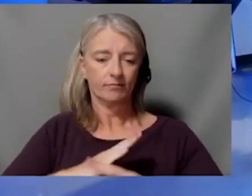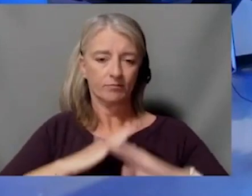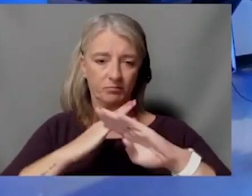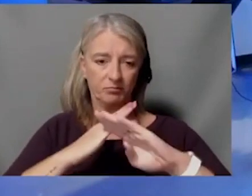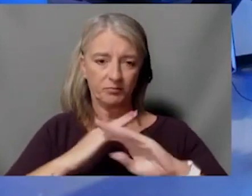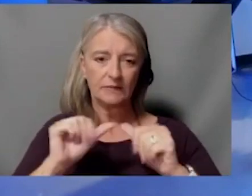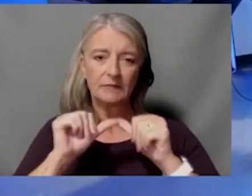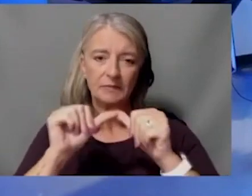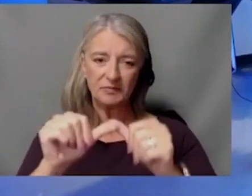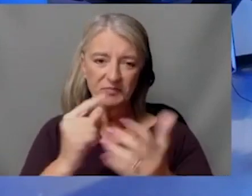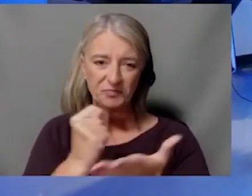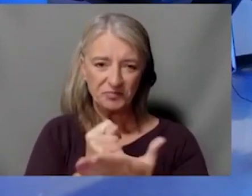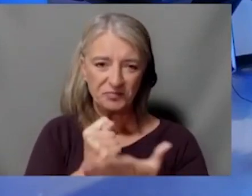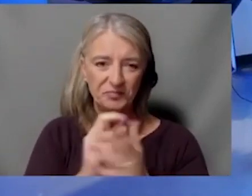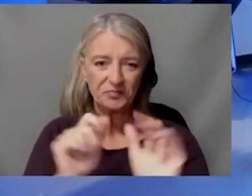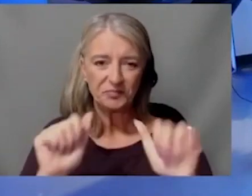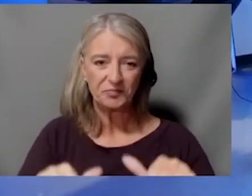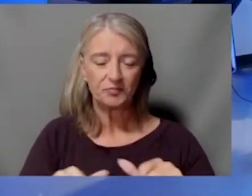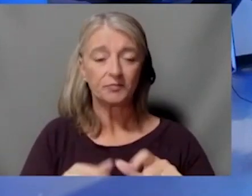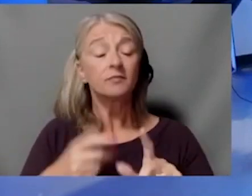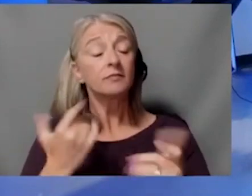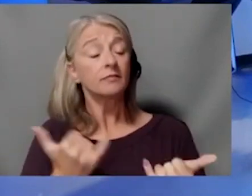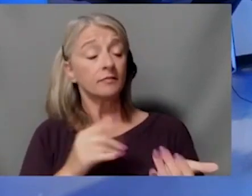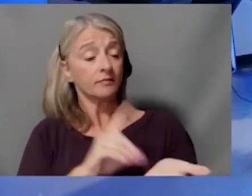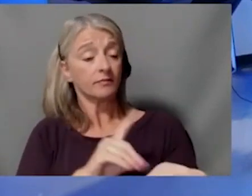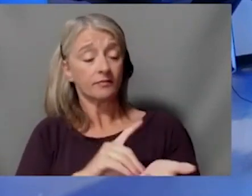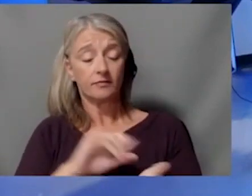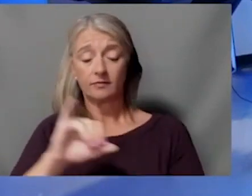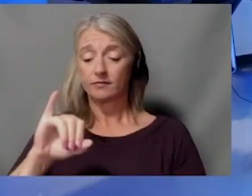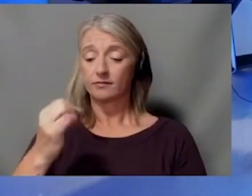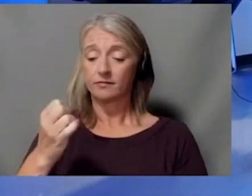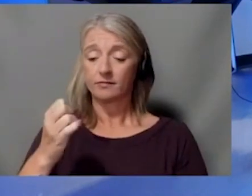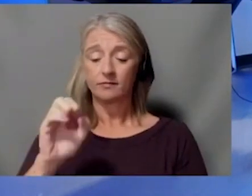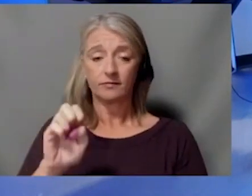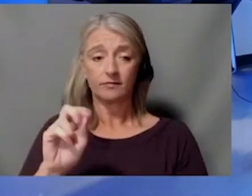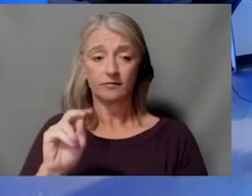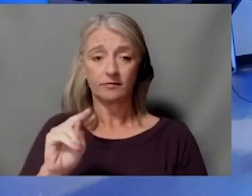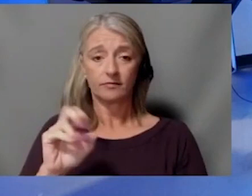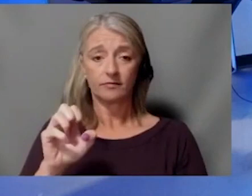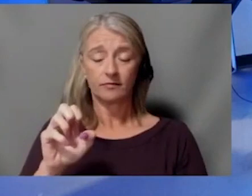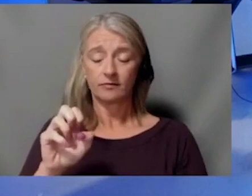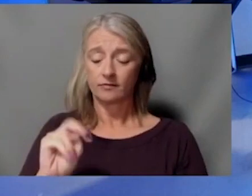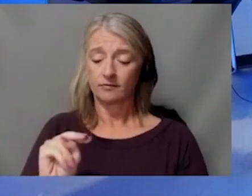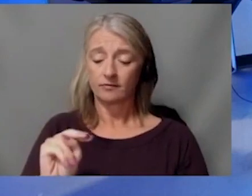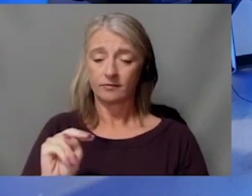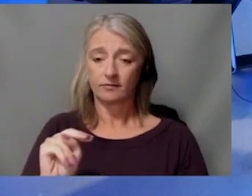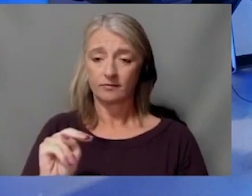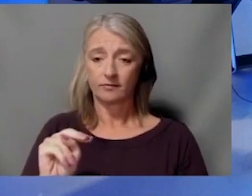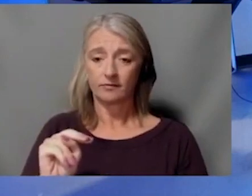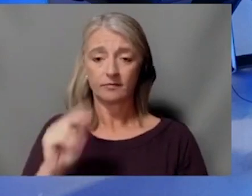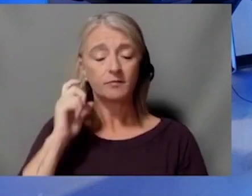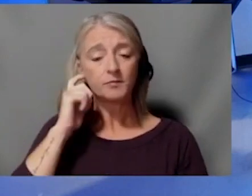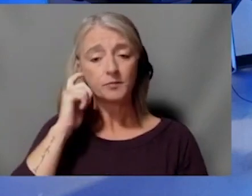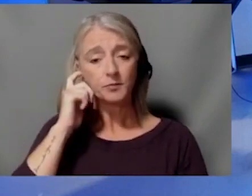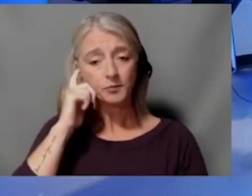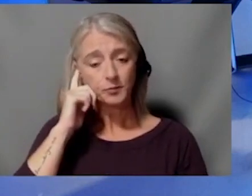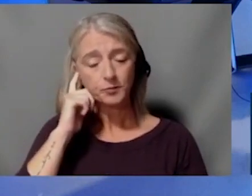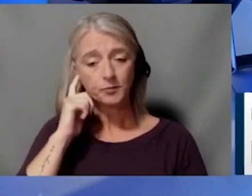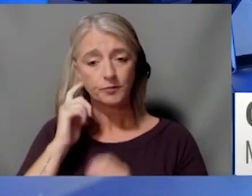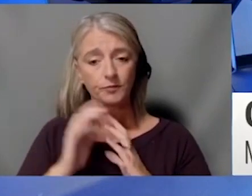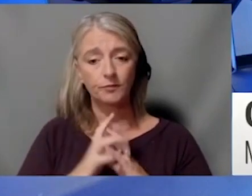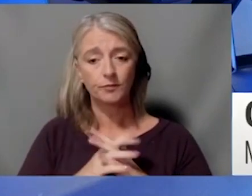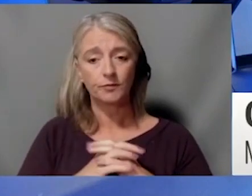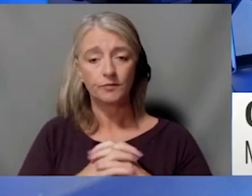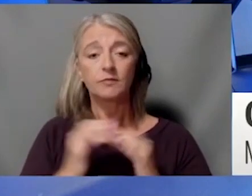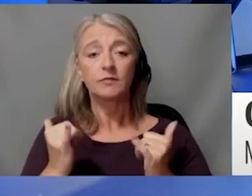a newly published study shows a metastatic prostate cancer drug cuts risk of death for hospitalization for high risk COVID-19 patients.